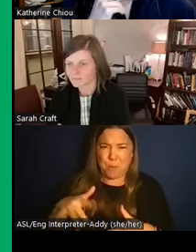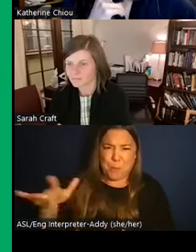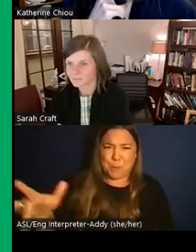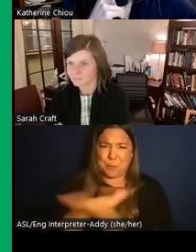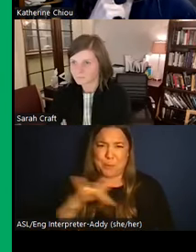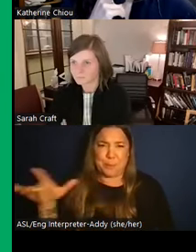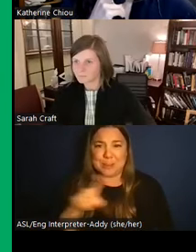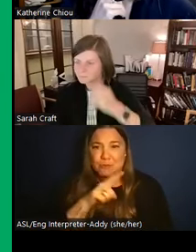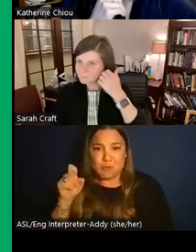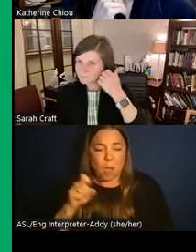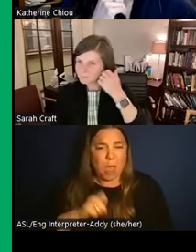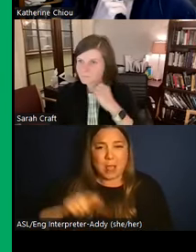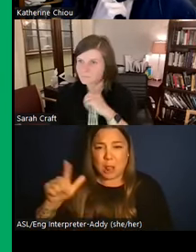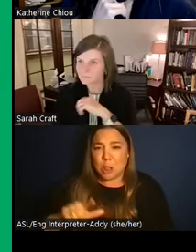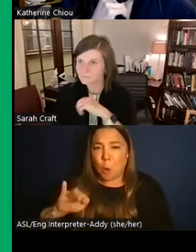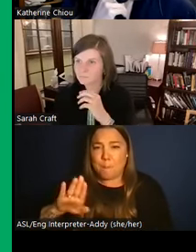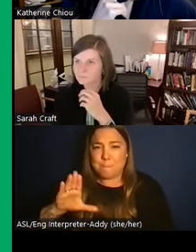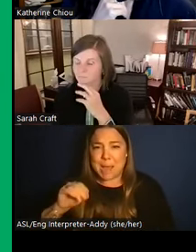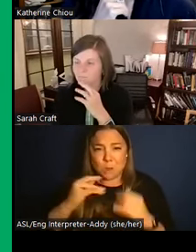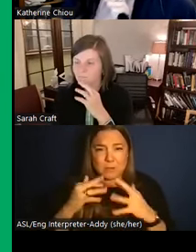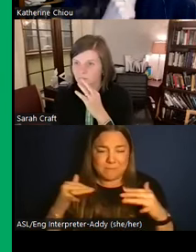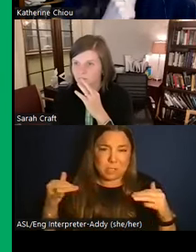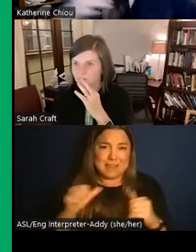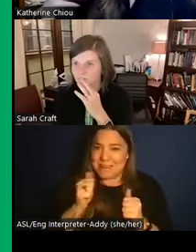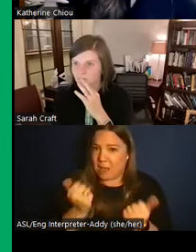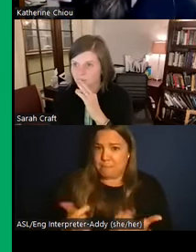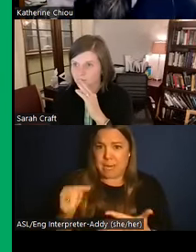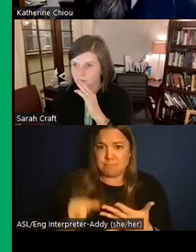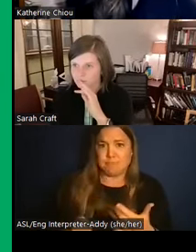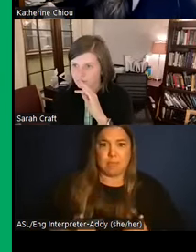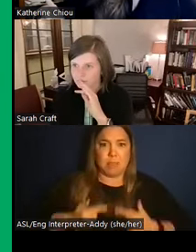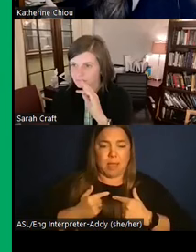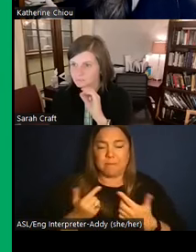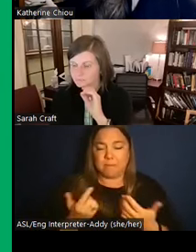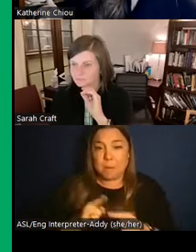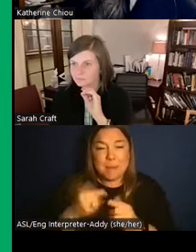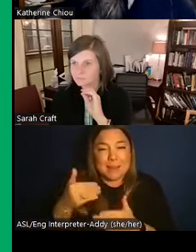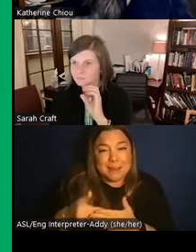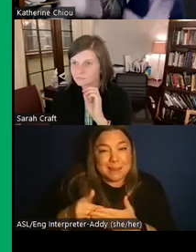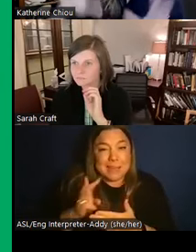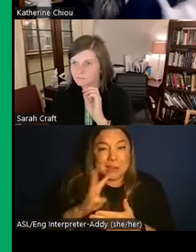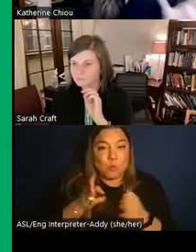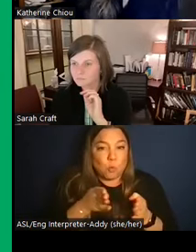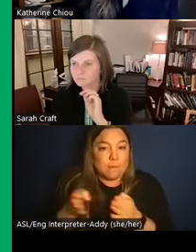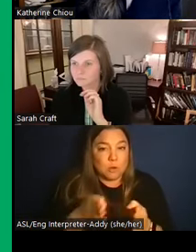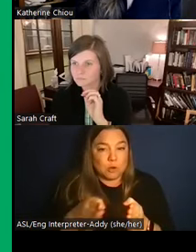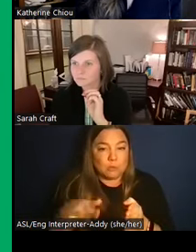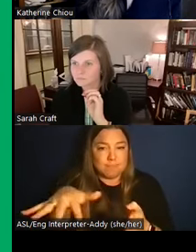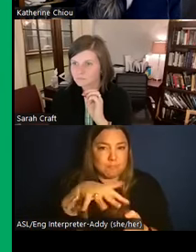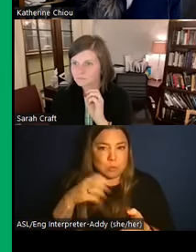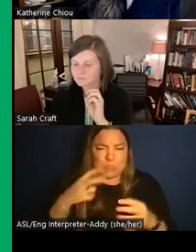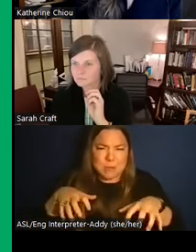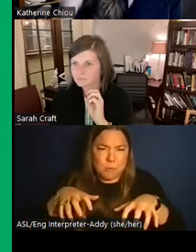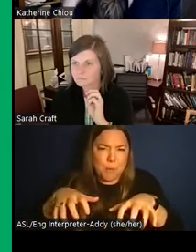low biodiversity, doesn't really support a lot of life. But around the river areas, you see a bustling sort of ecosystem